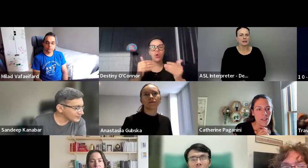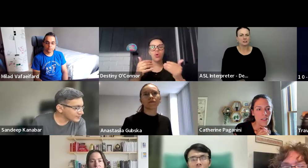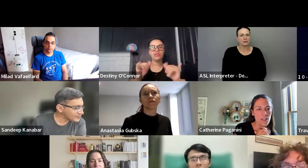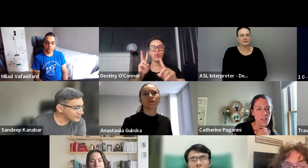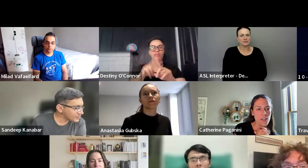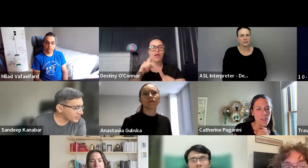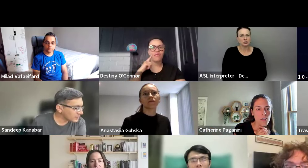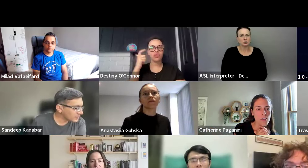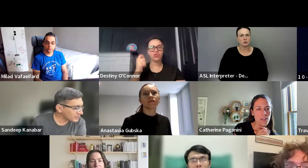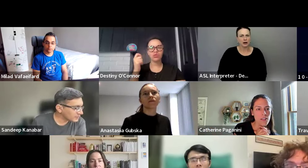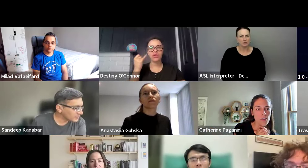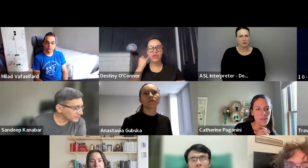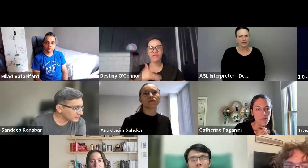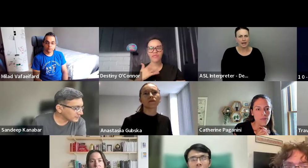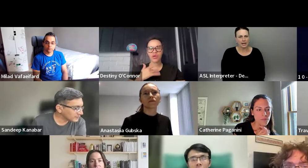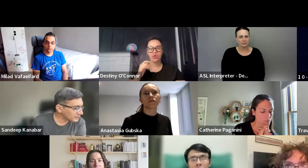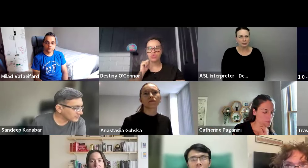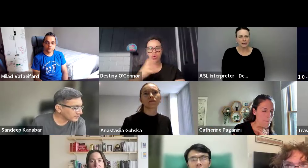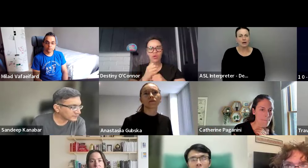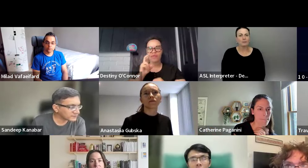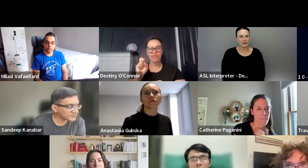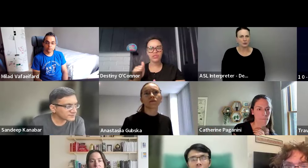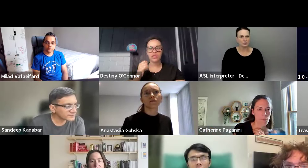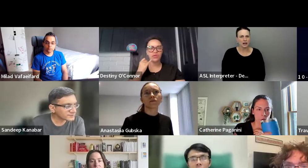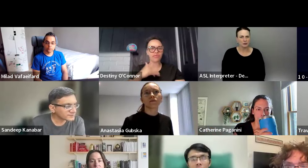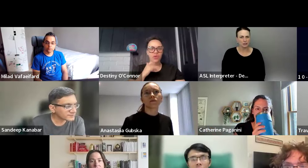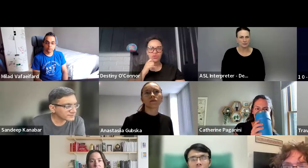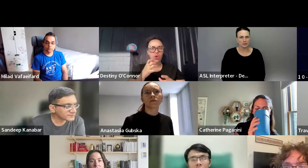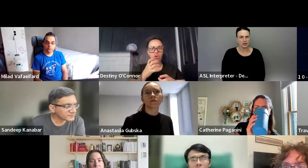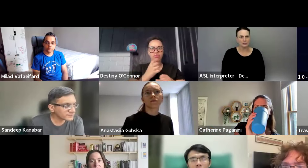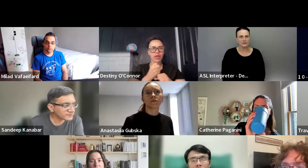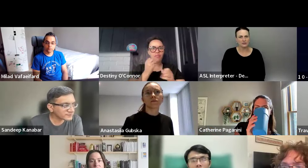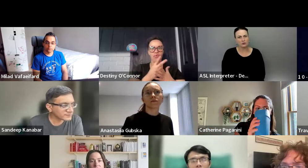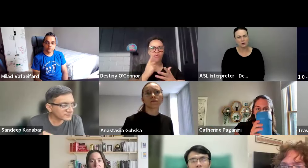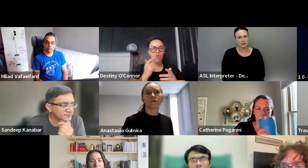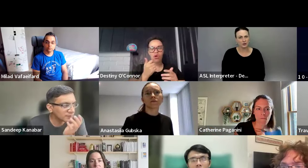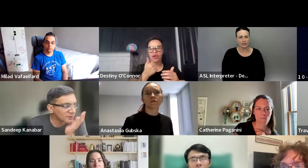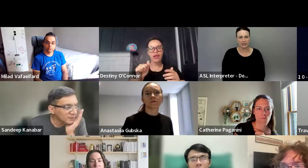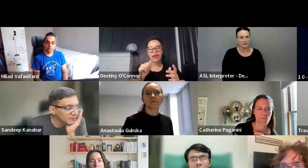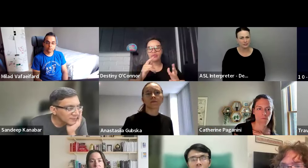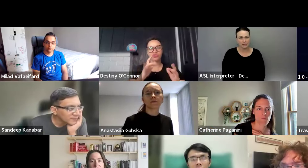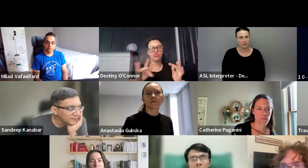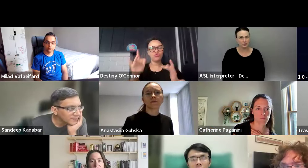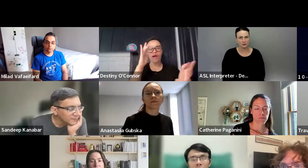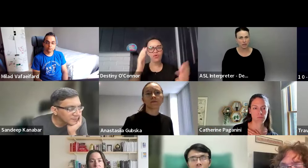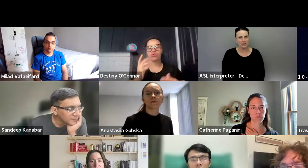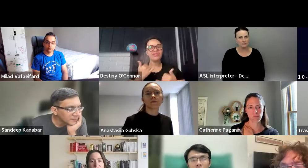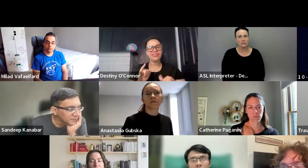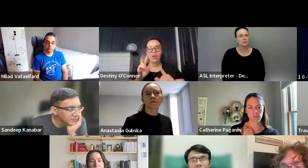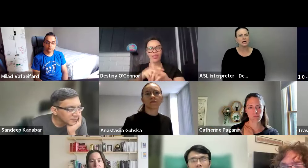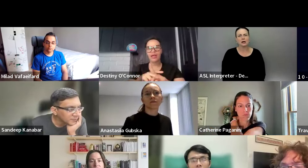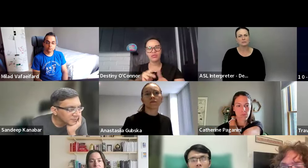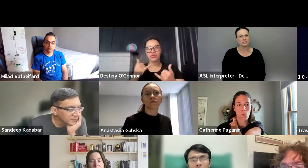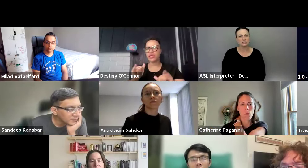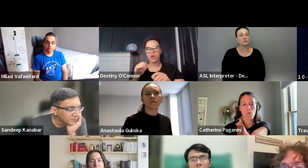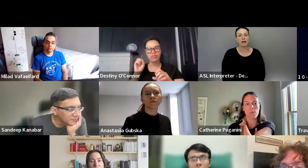Yeah. I just wanted to emphasize too, about going ahead and applying, applying for those scholarships. Um, even if you don't think you're going to get a visa and you don't think there's time,